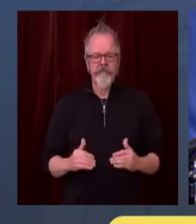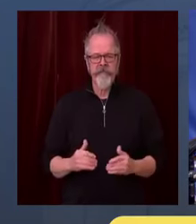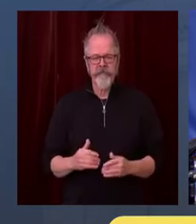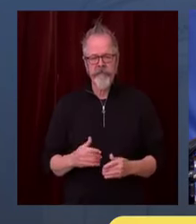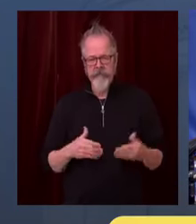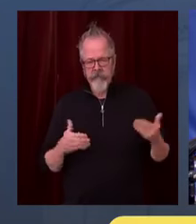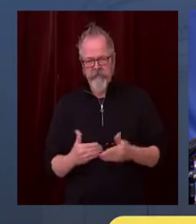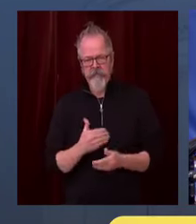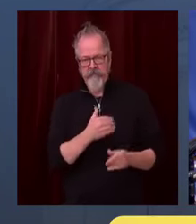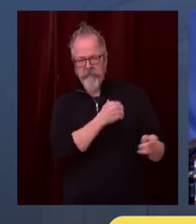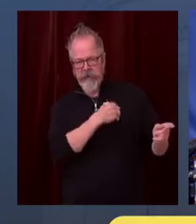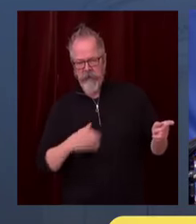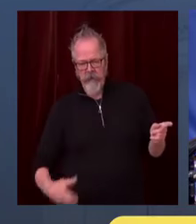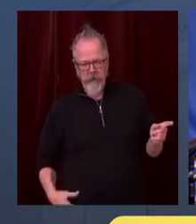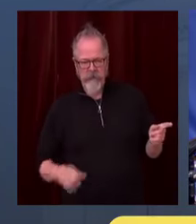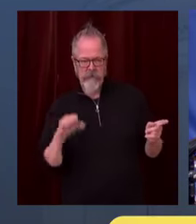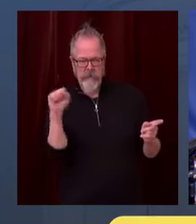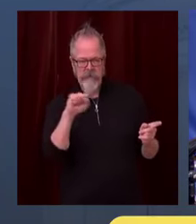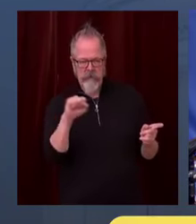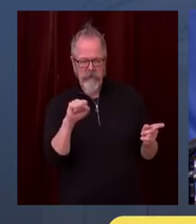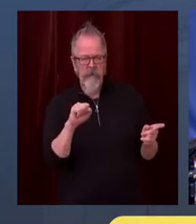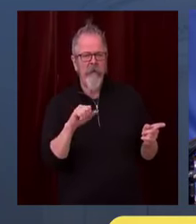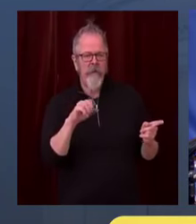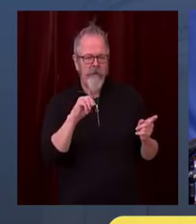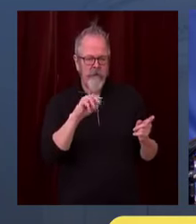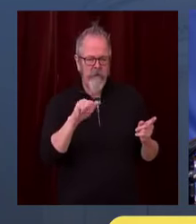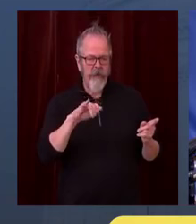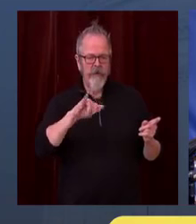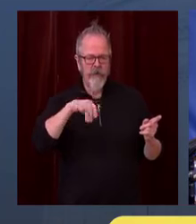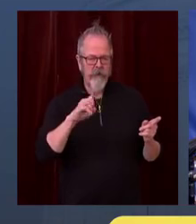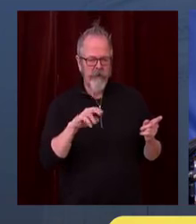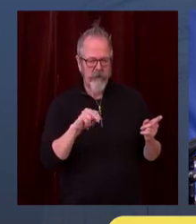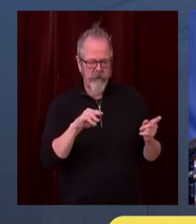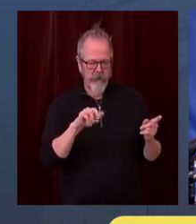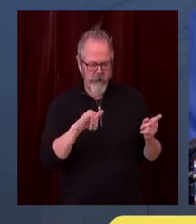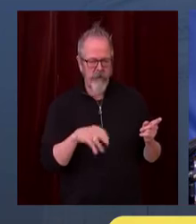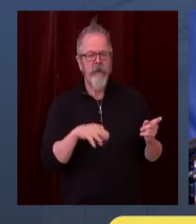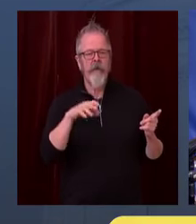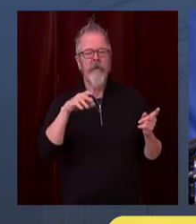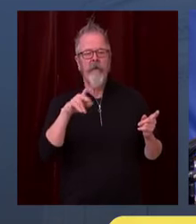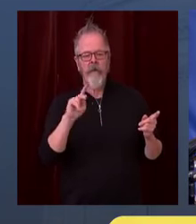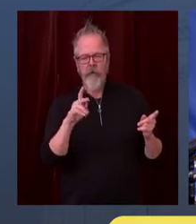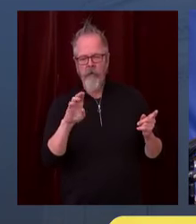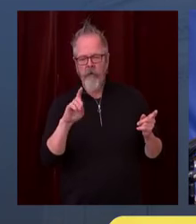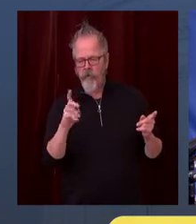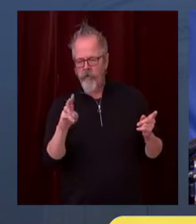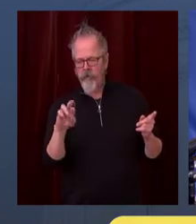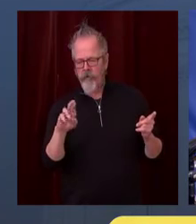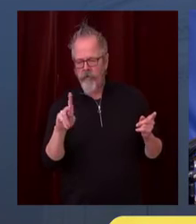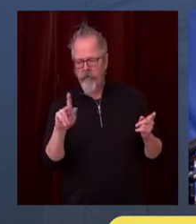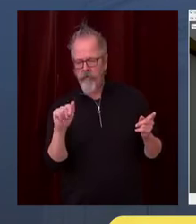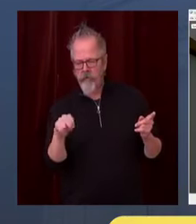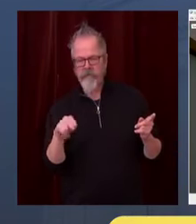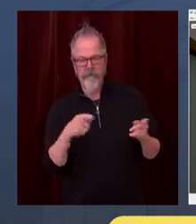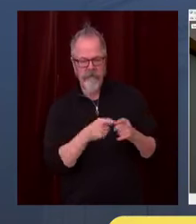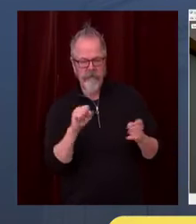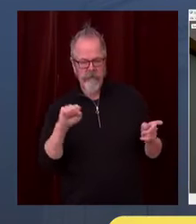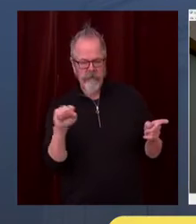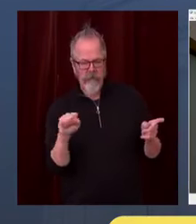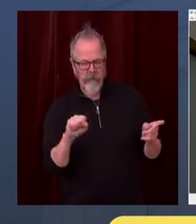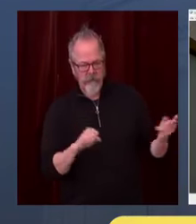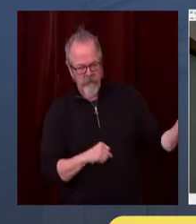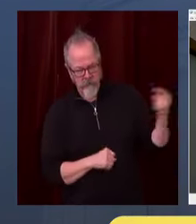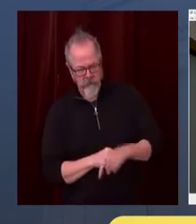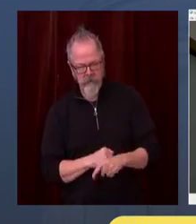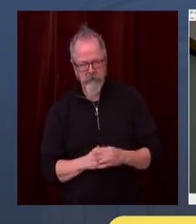Mayor Durkin. Mayor Durkin. Thank you, Governor. Thank you for your leadership and for your introduction today. I remain